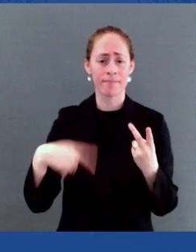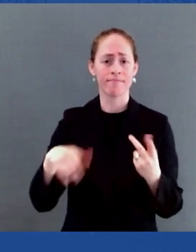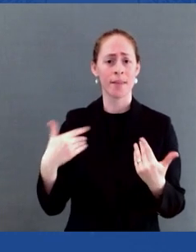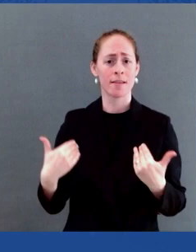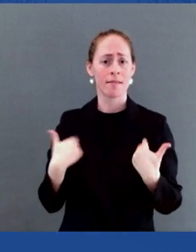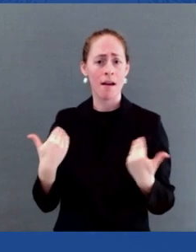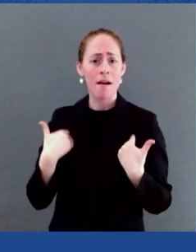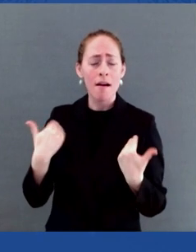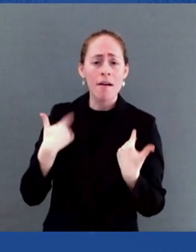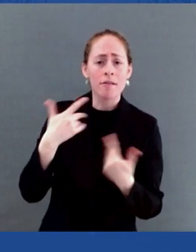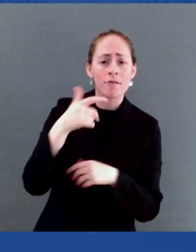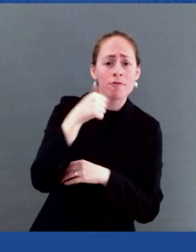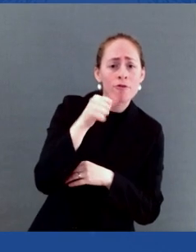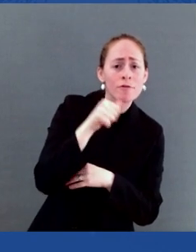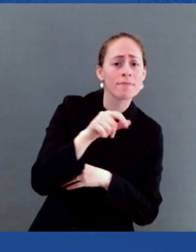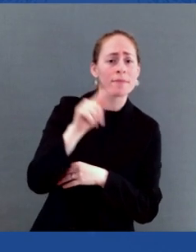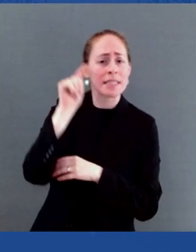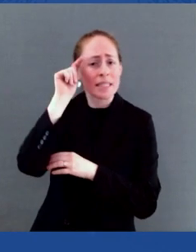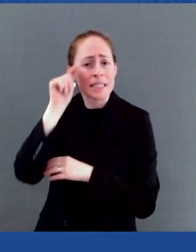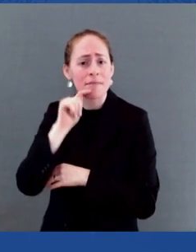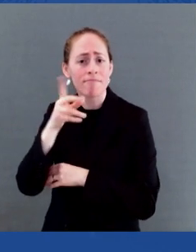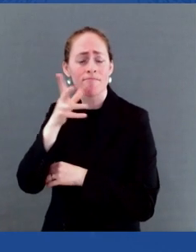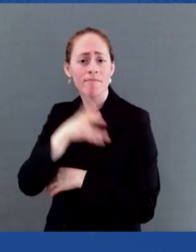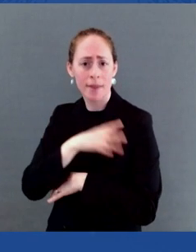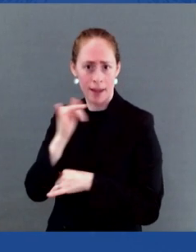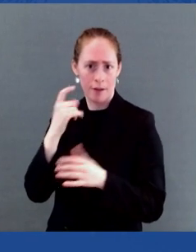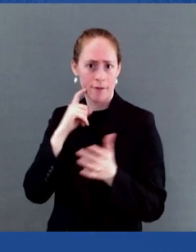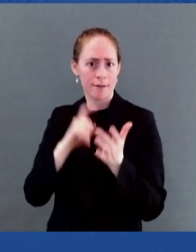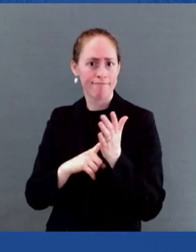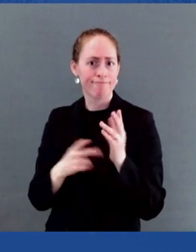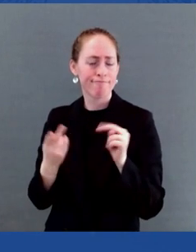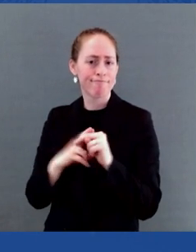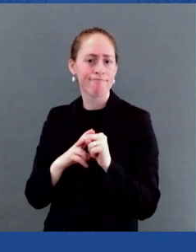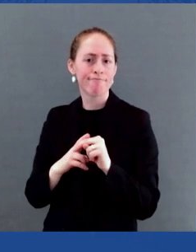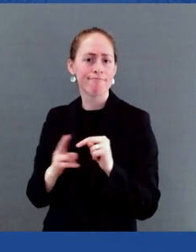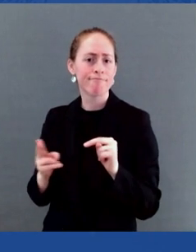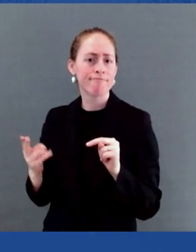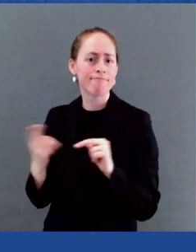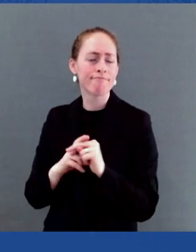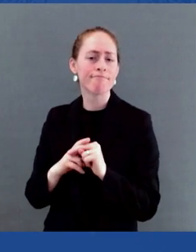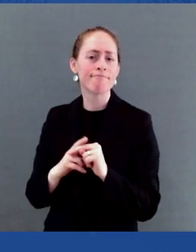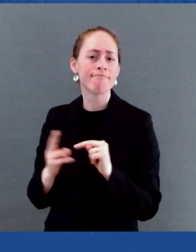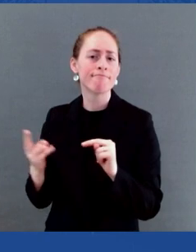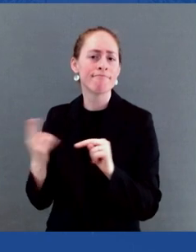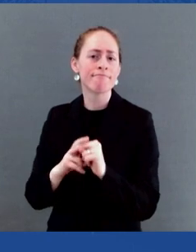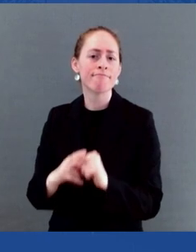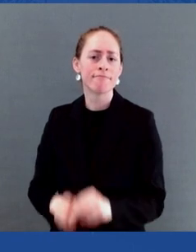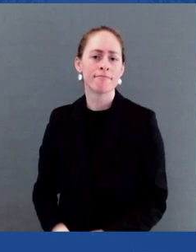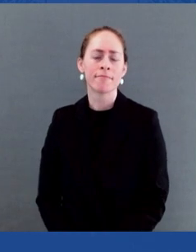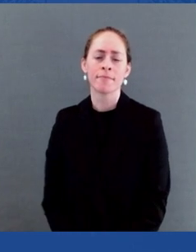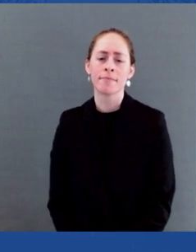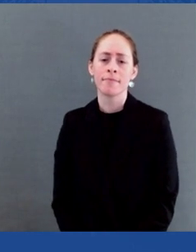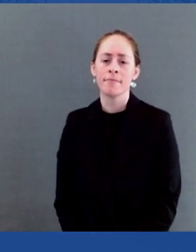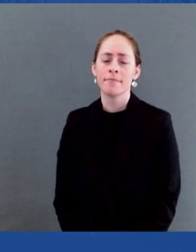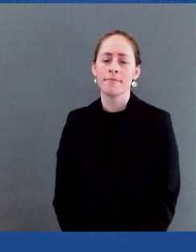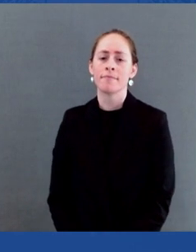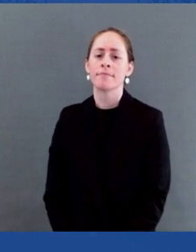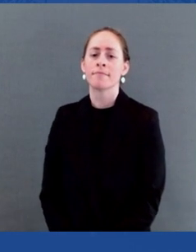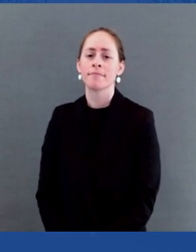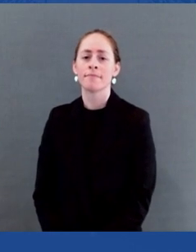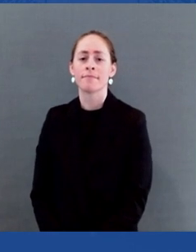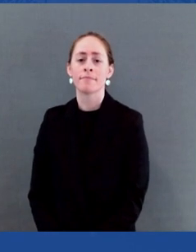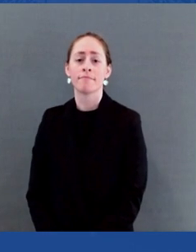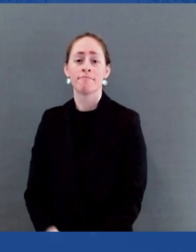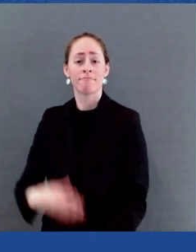pain and suffering, it's a testament to all, all the hard work represented in this room and around the world, that we're gathered